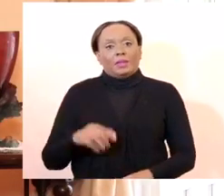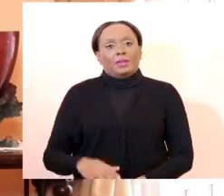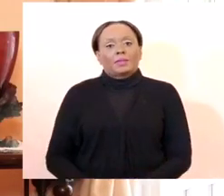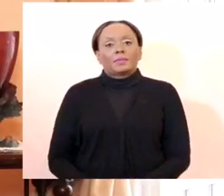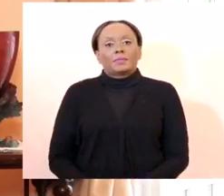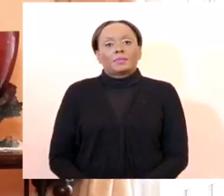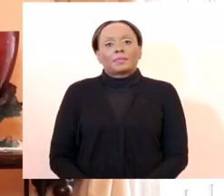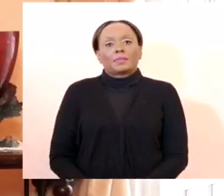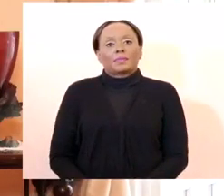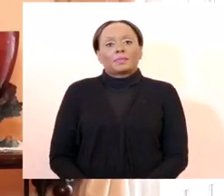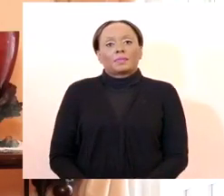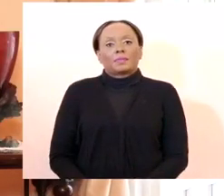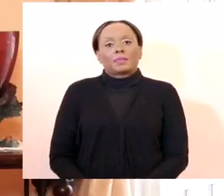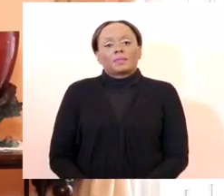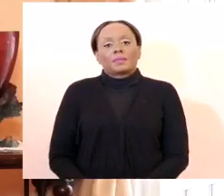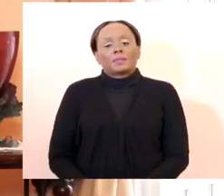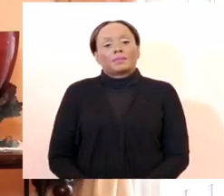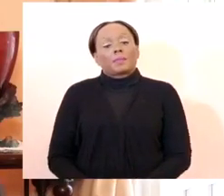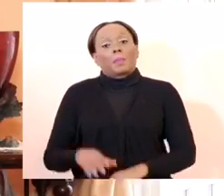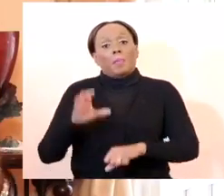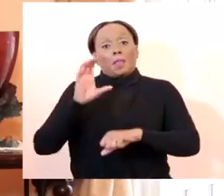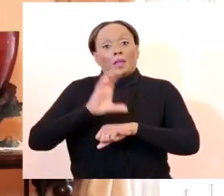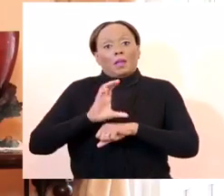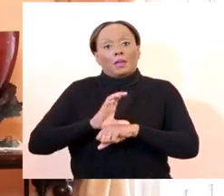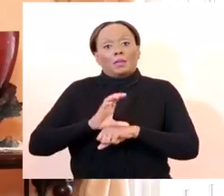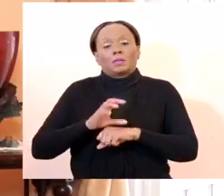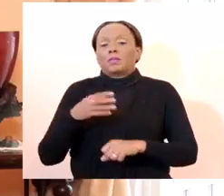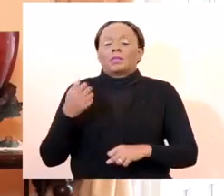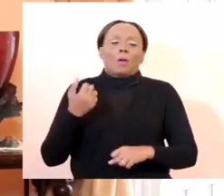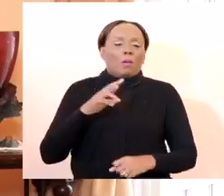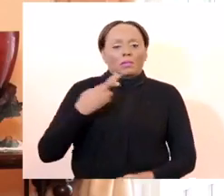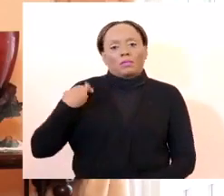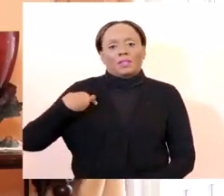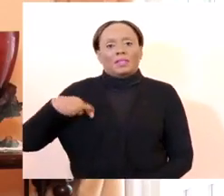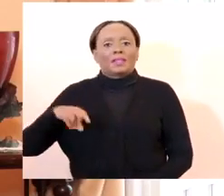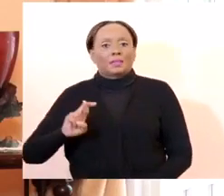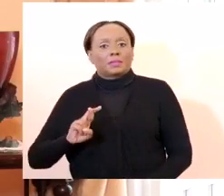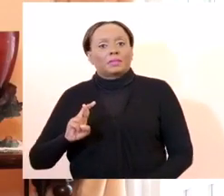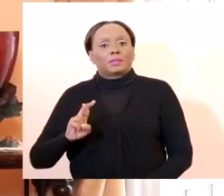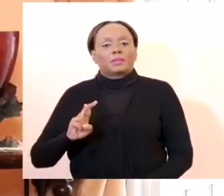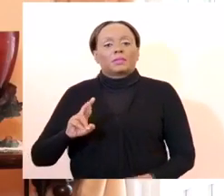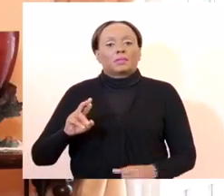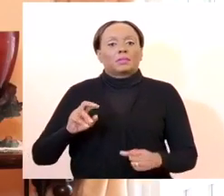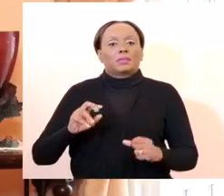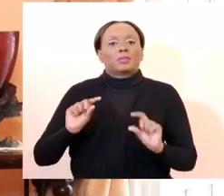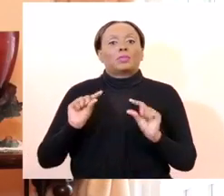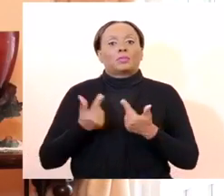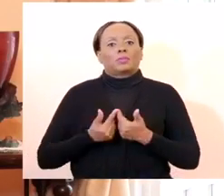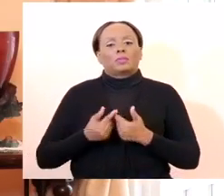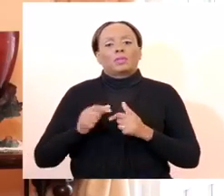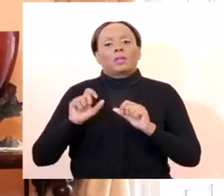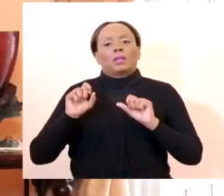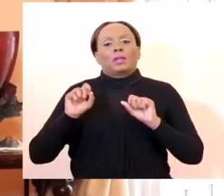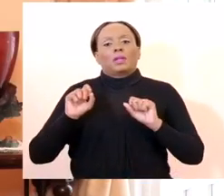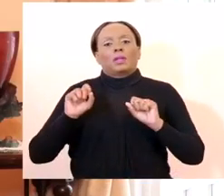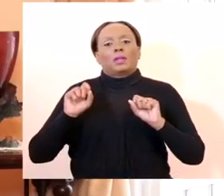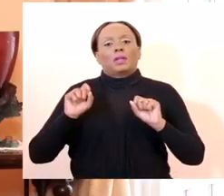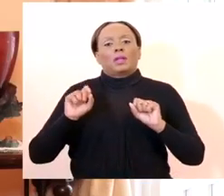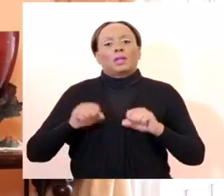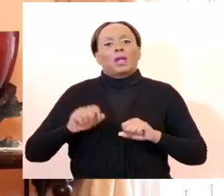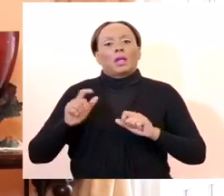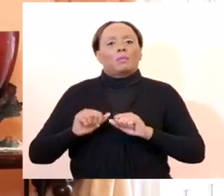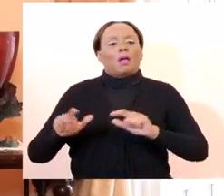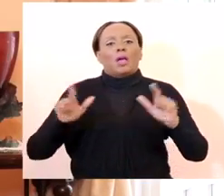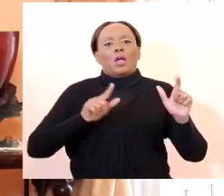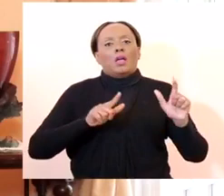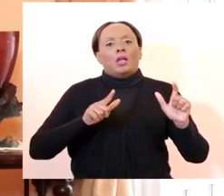available churches can stream their, well religious bodies can do their streaming as and when they have